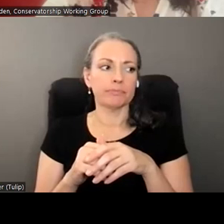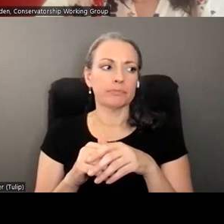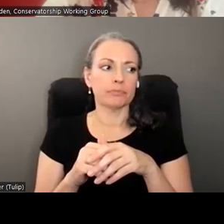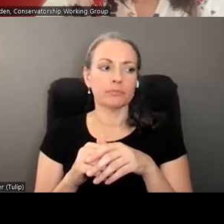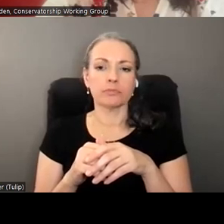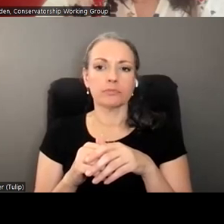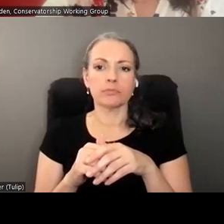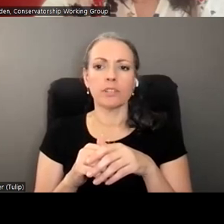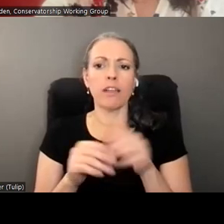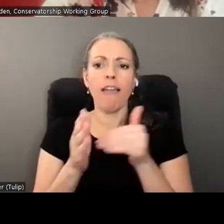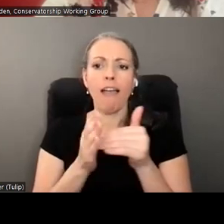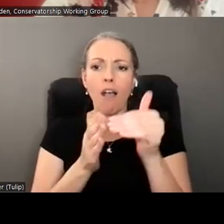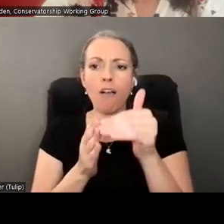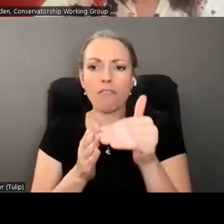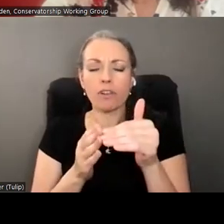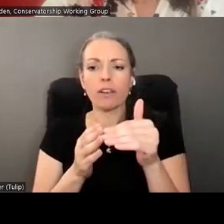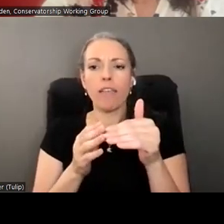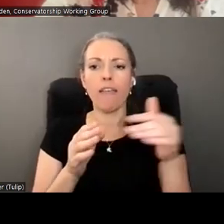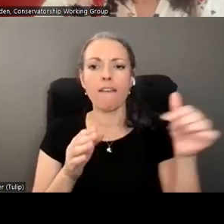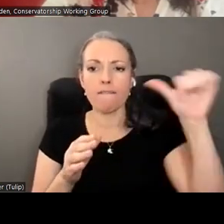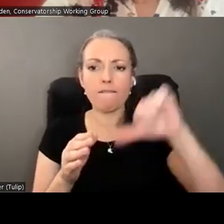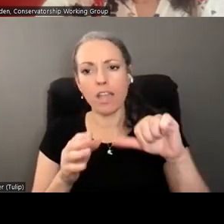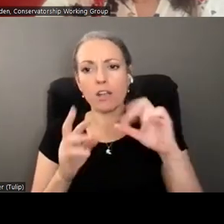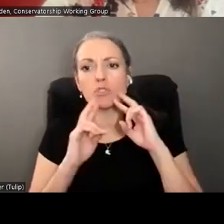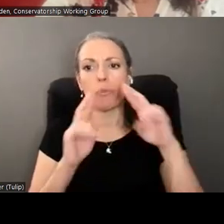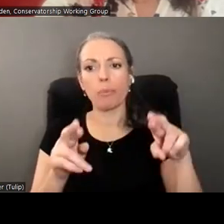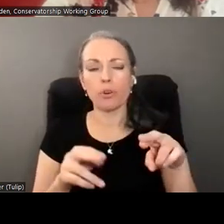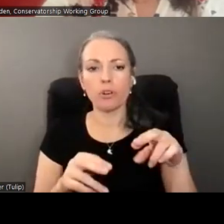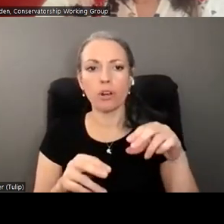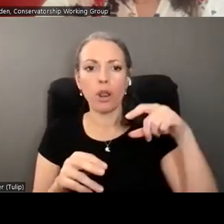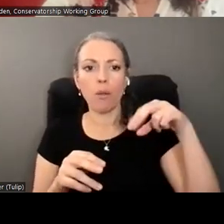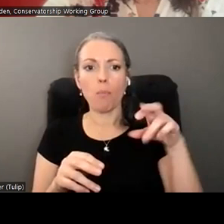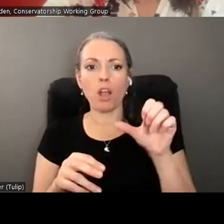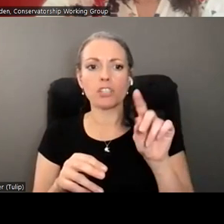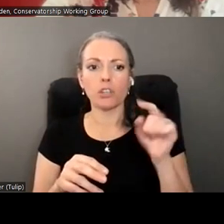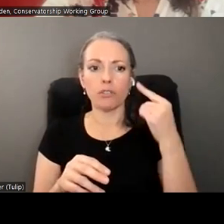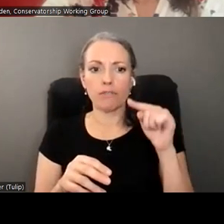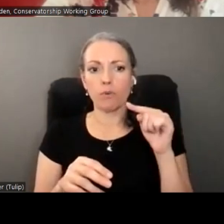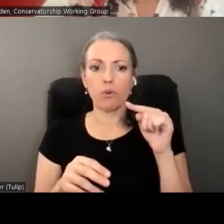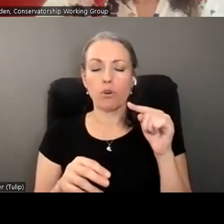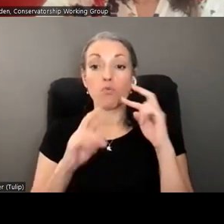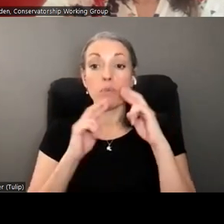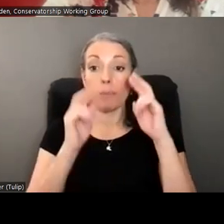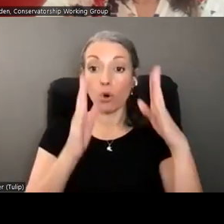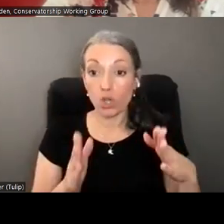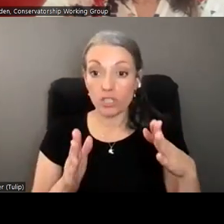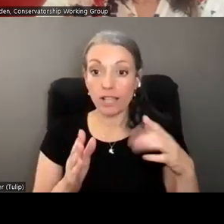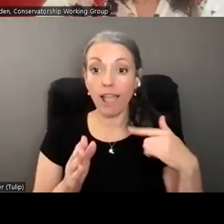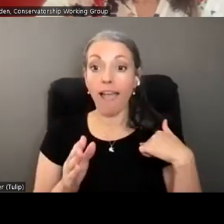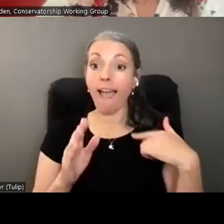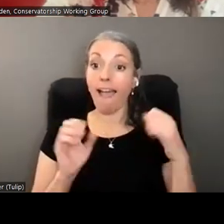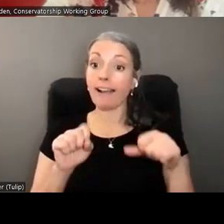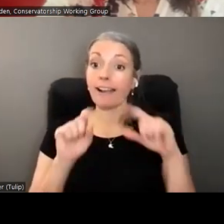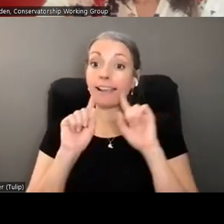How often is failure to report prosecuted for mandated reporters? So I can answer that, at least from the Department of Justice